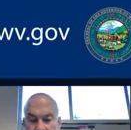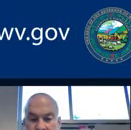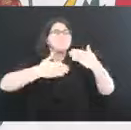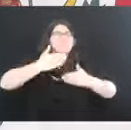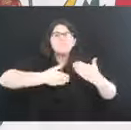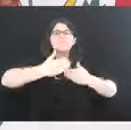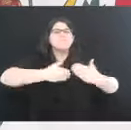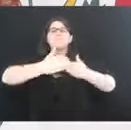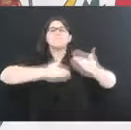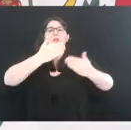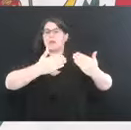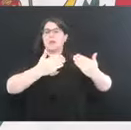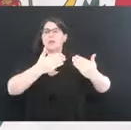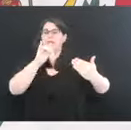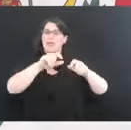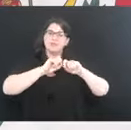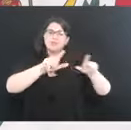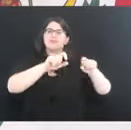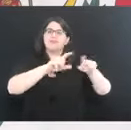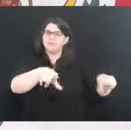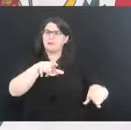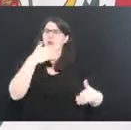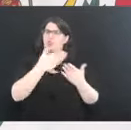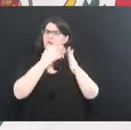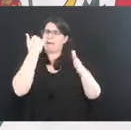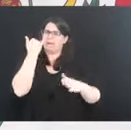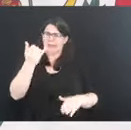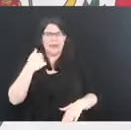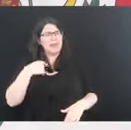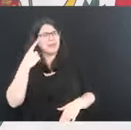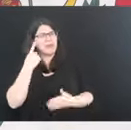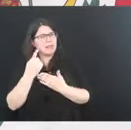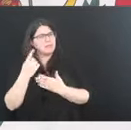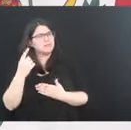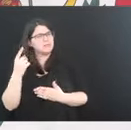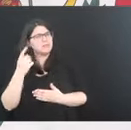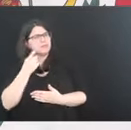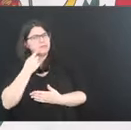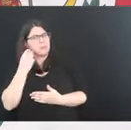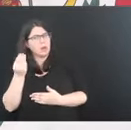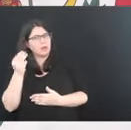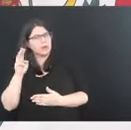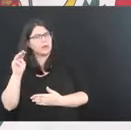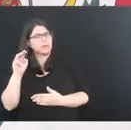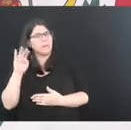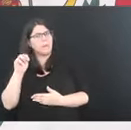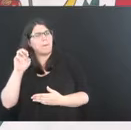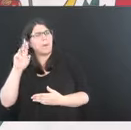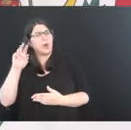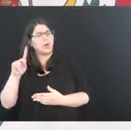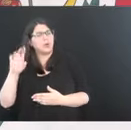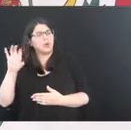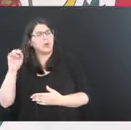it was a great idea. think maybe Mark, you know, Curtis, you know, gave us the idea and everything and